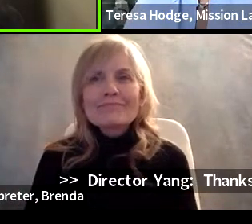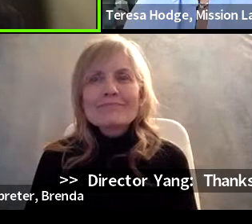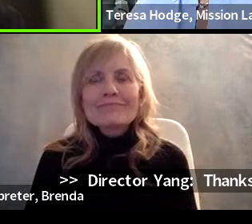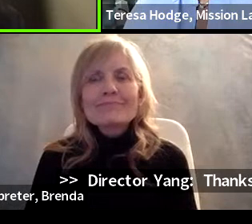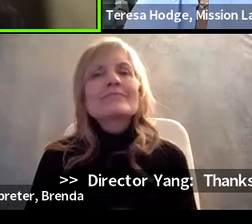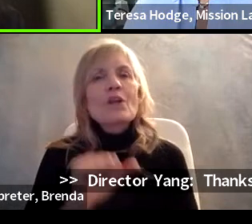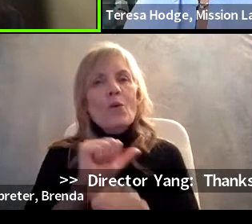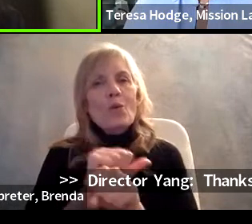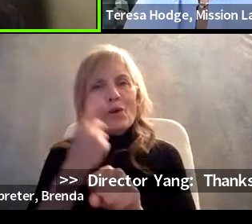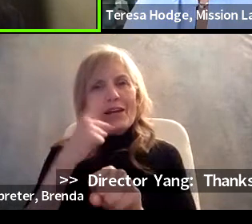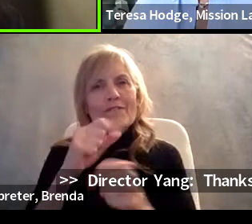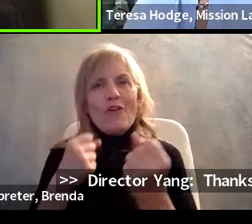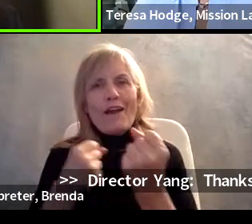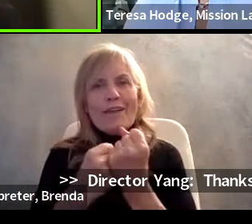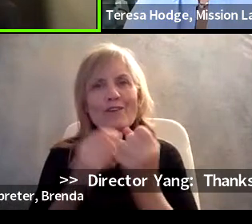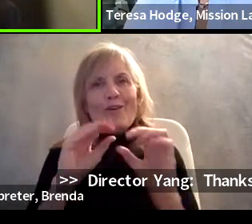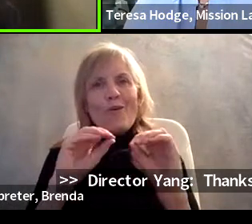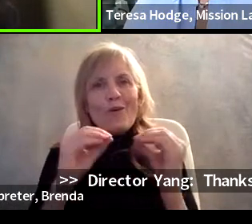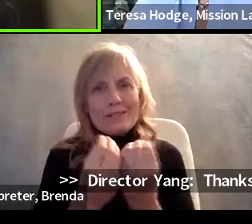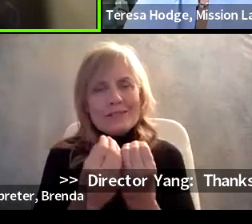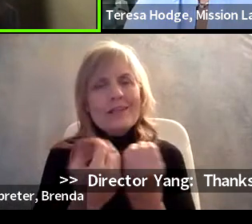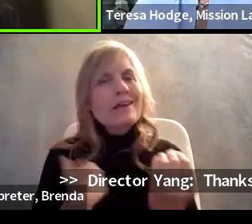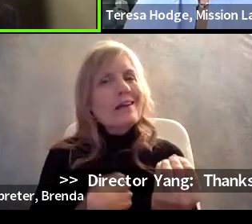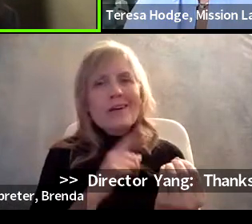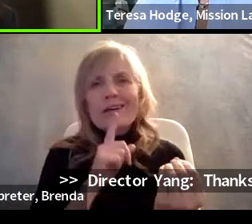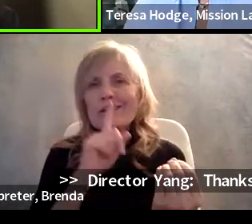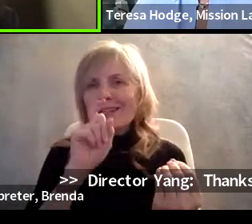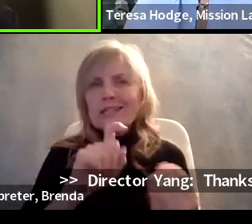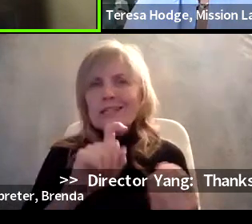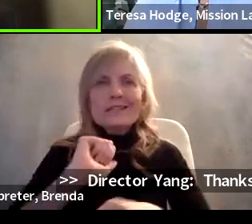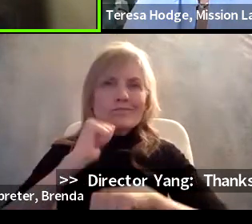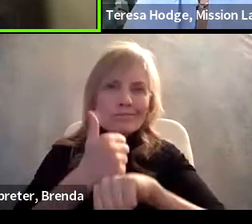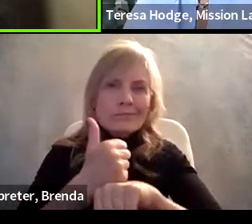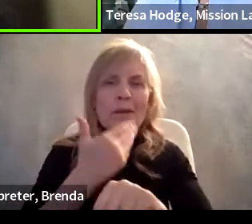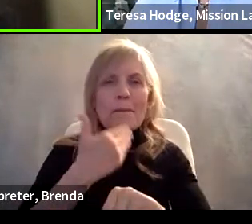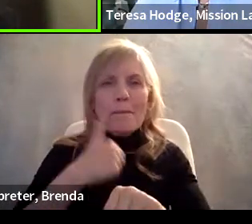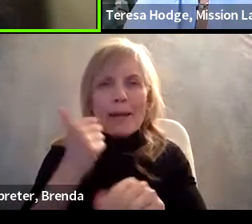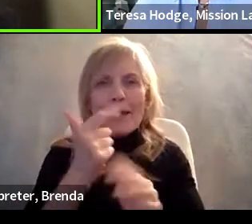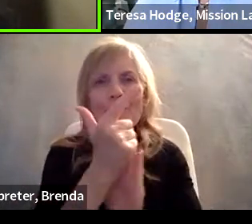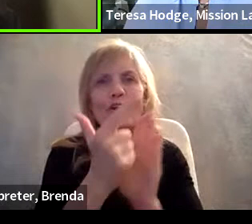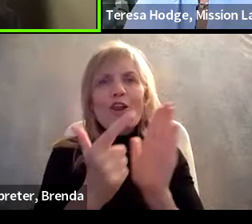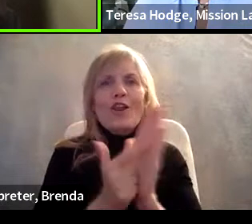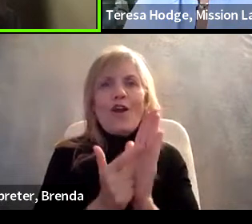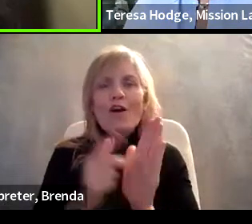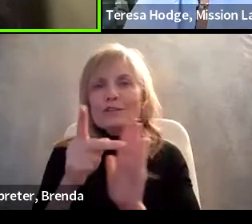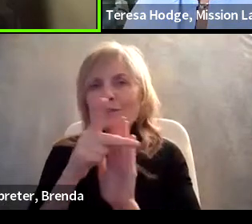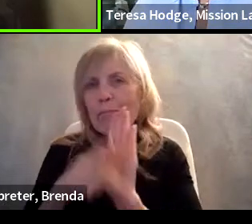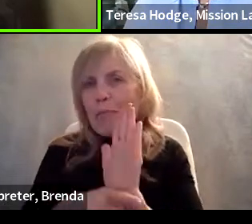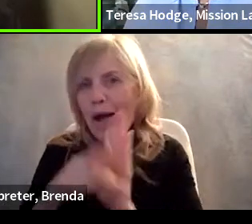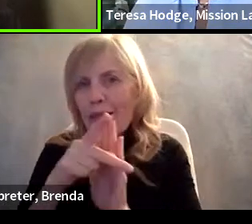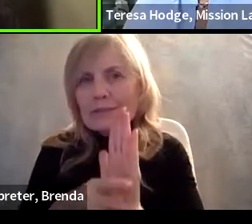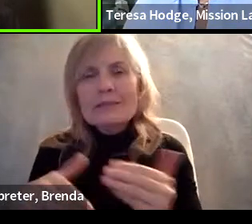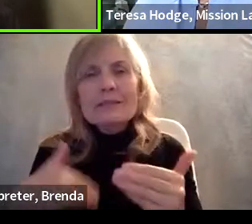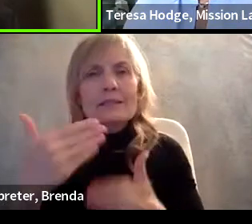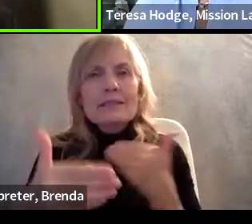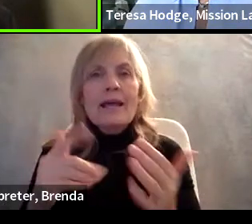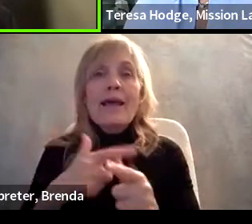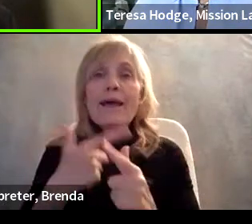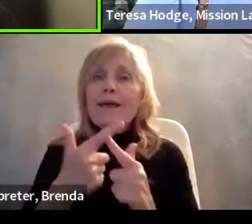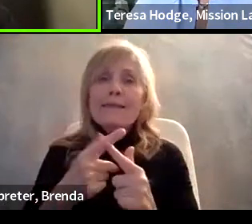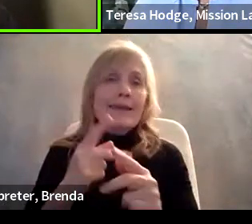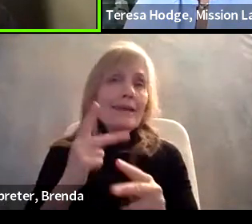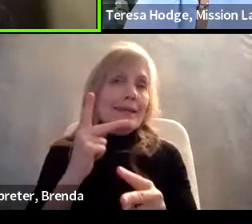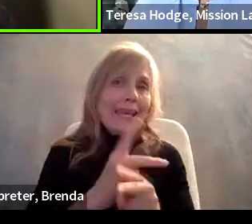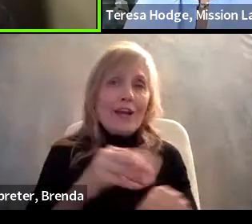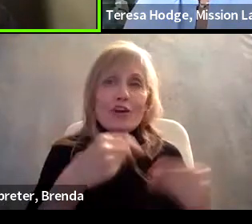advocacy organization, we really need better laws and policies and enforcement of our current laws and policies so that caregivers don't face